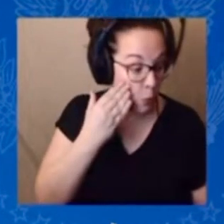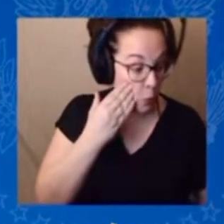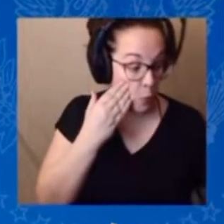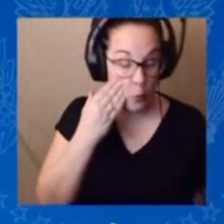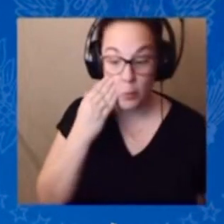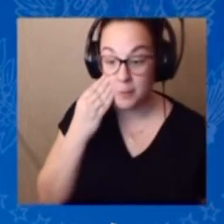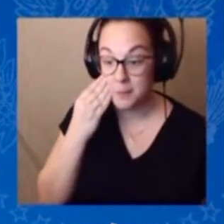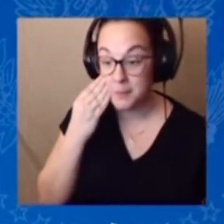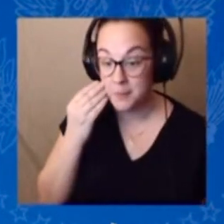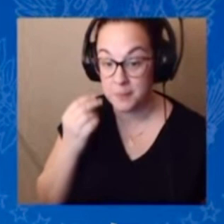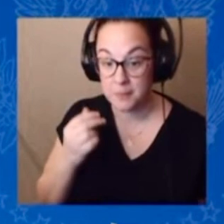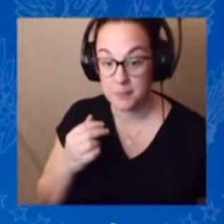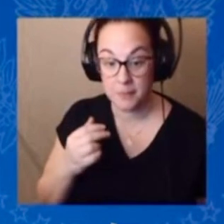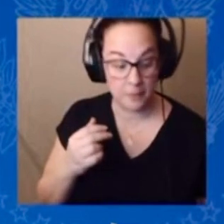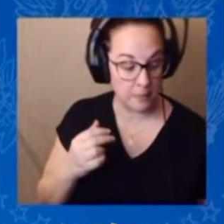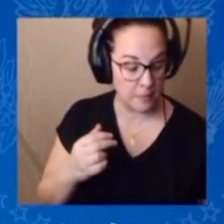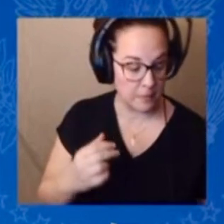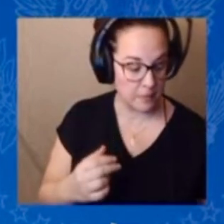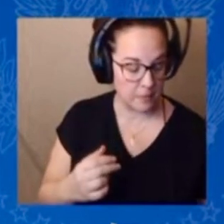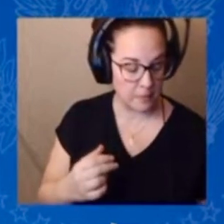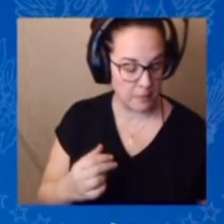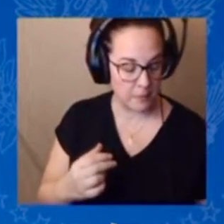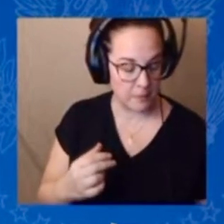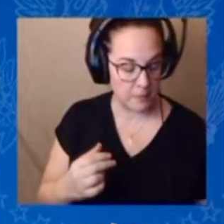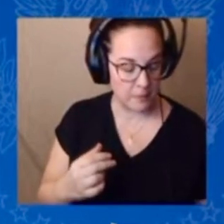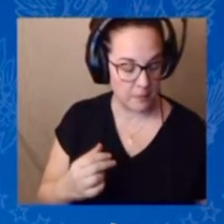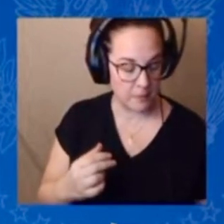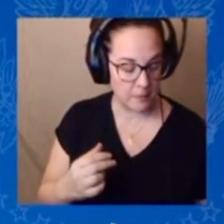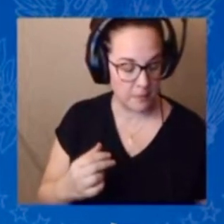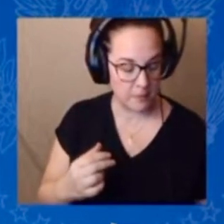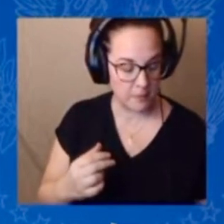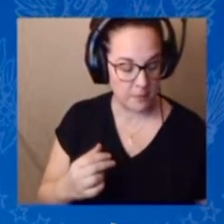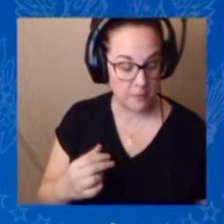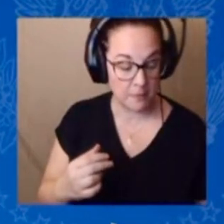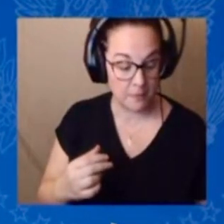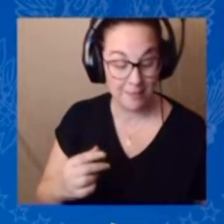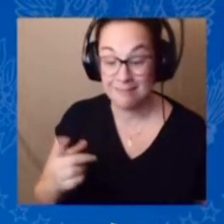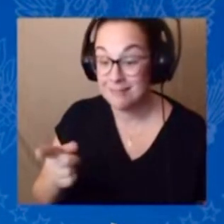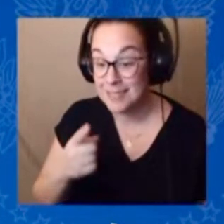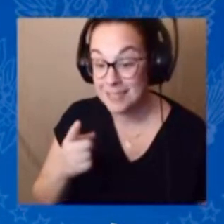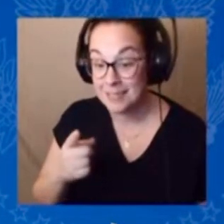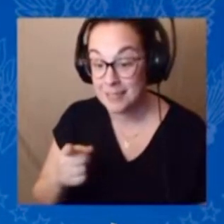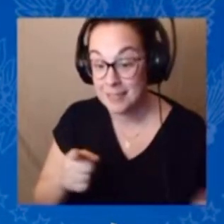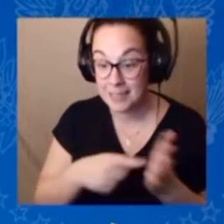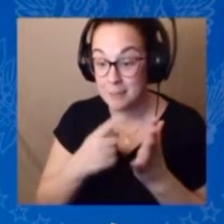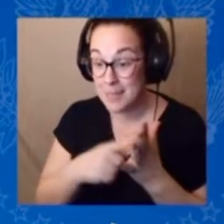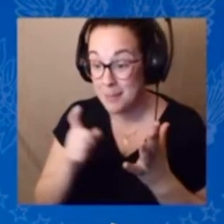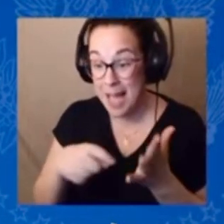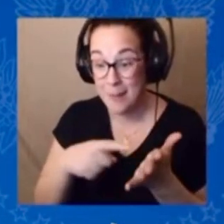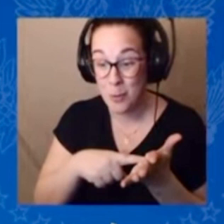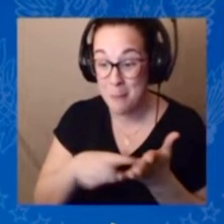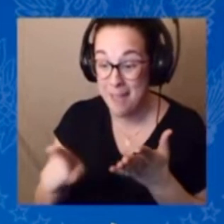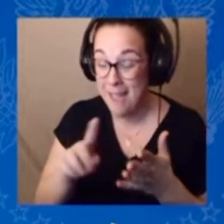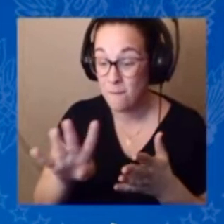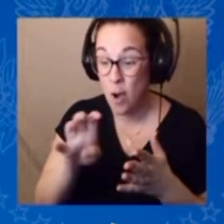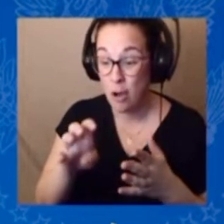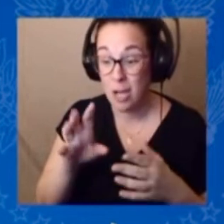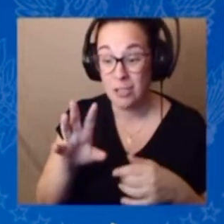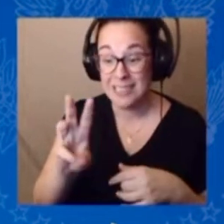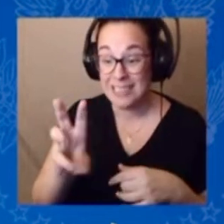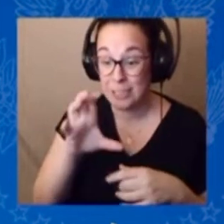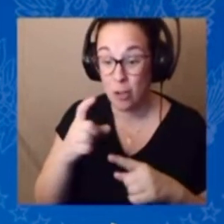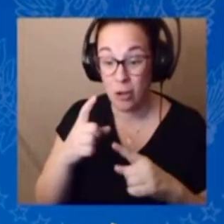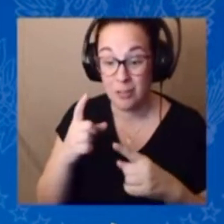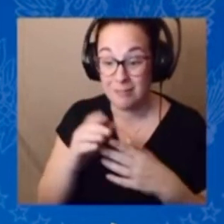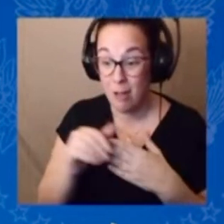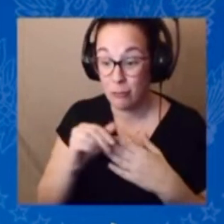a month for it, depending on where you're from. Now, because of these folks in front of me here, you don't